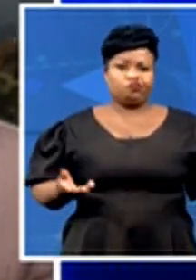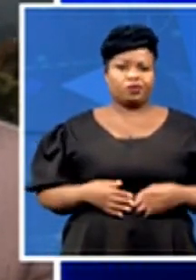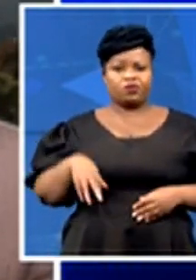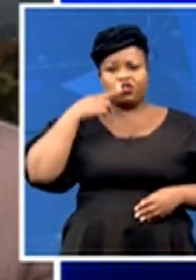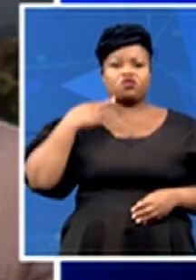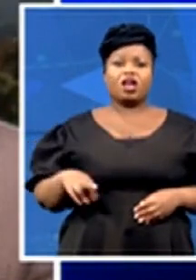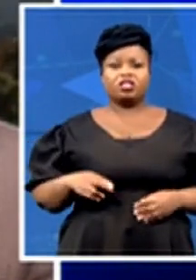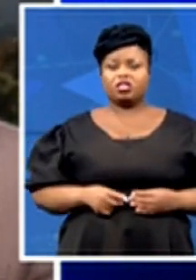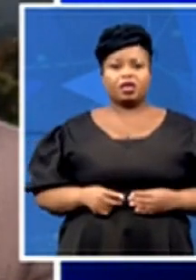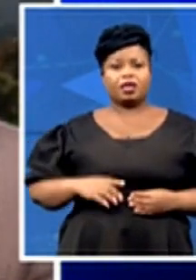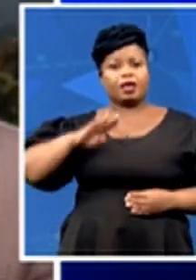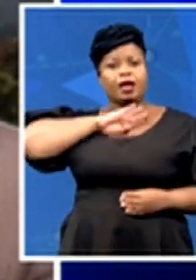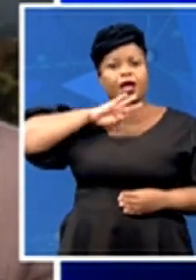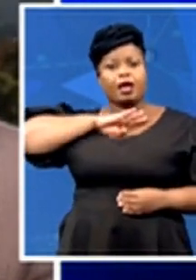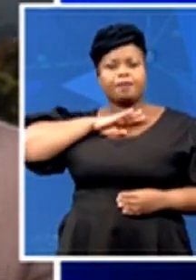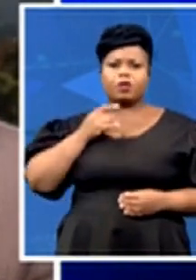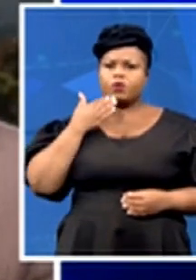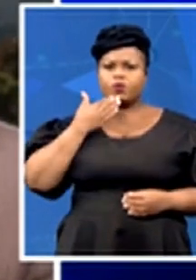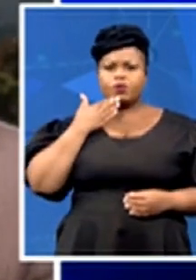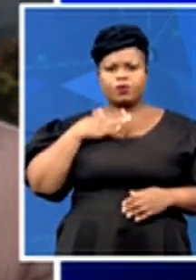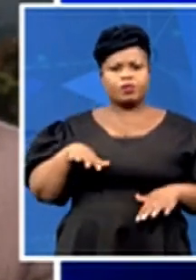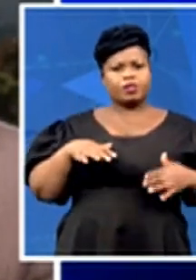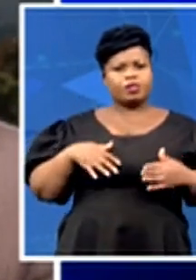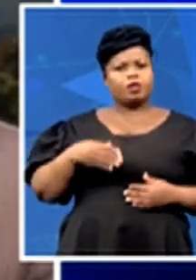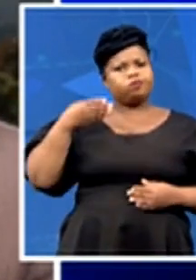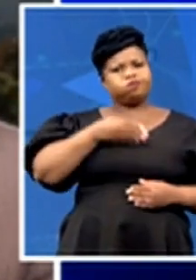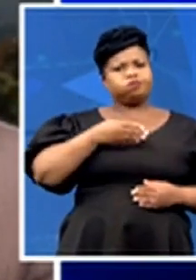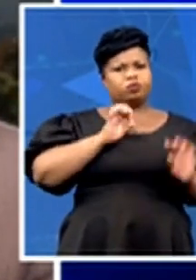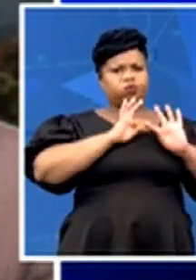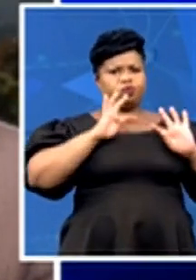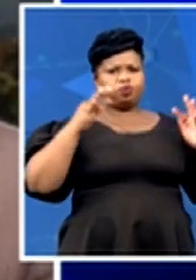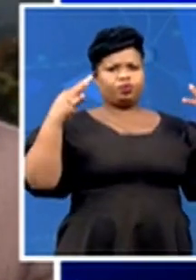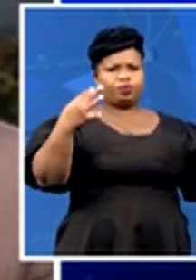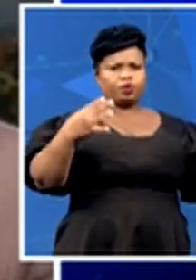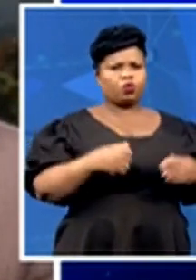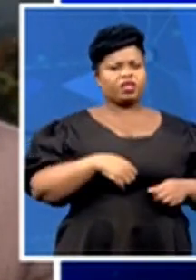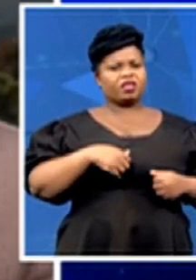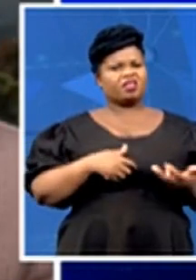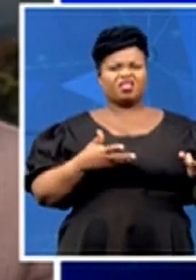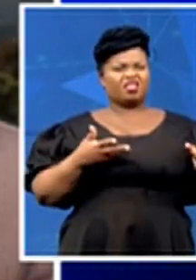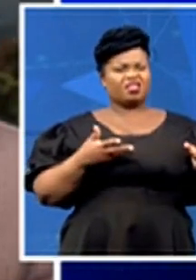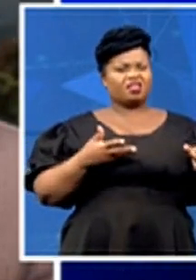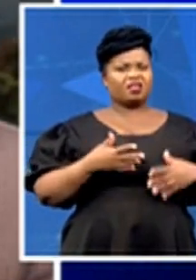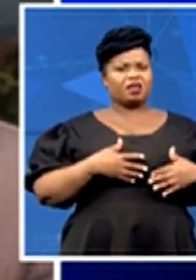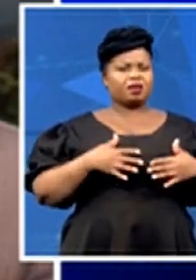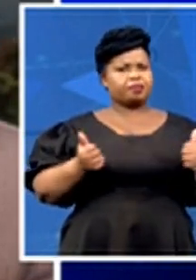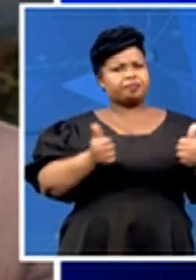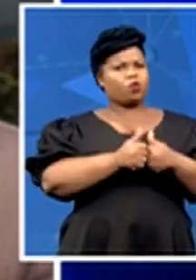forming uh in on the border with afghanistan what's the actual plan going forward